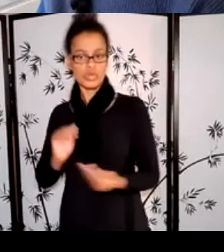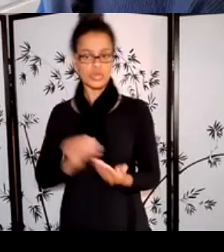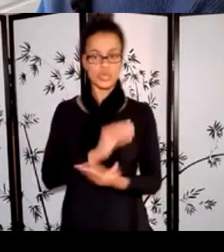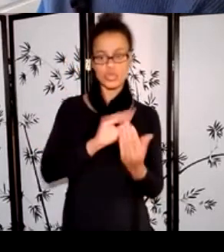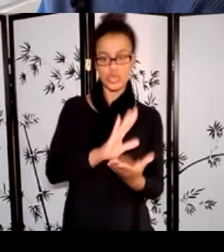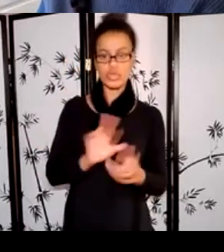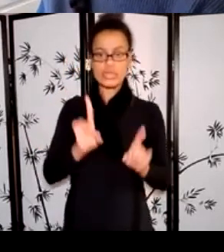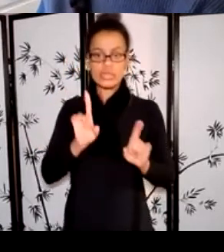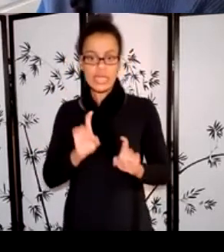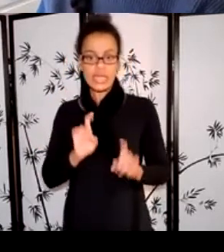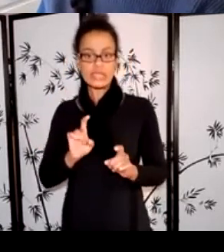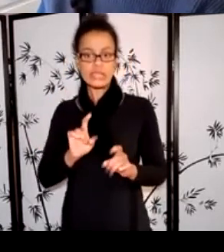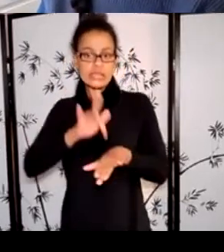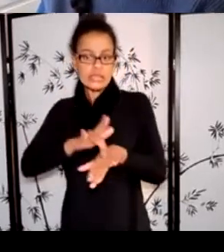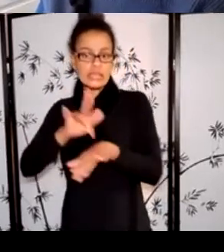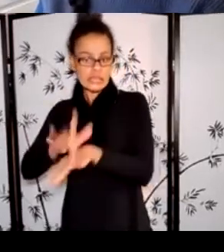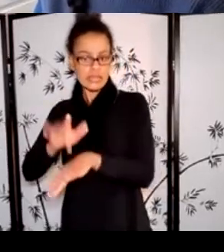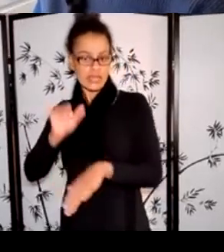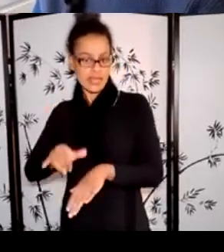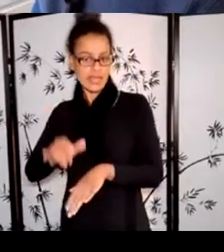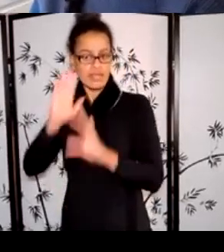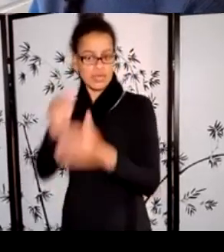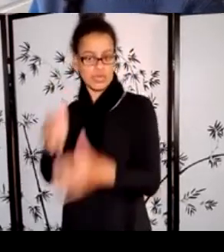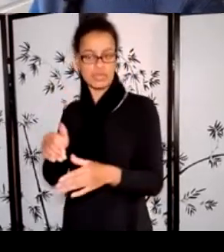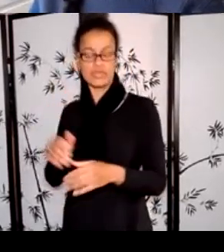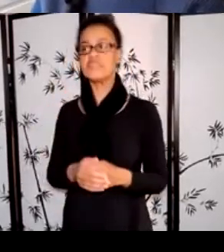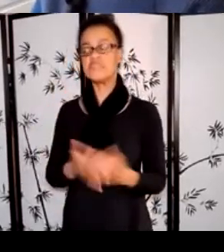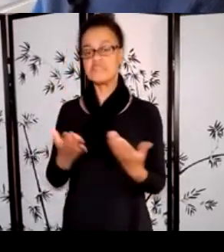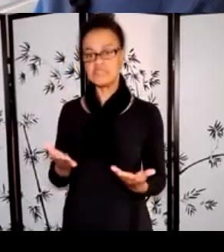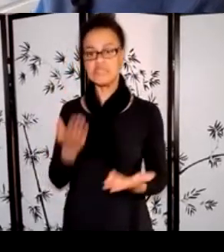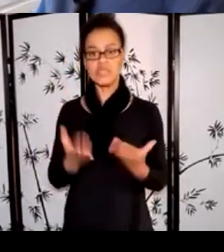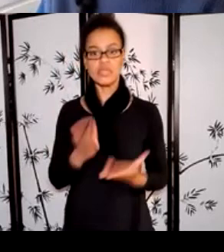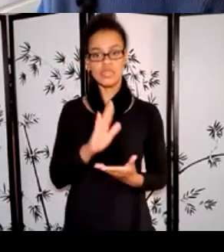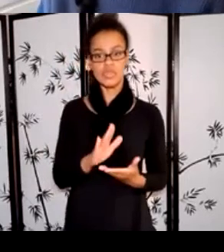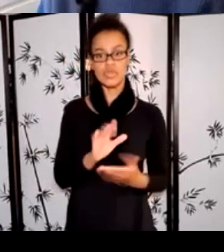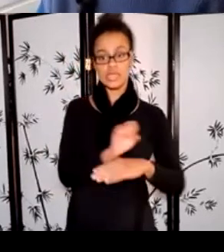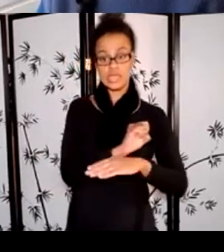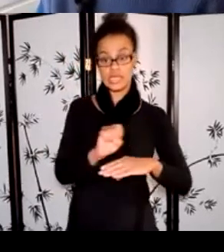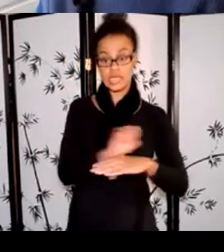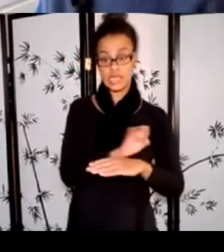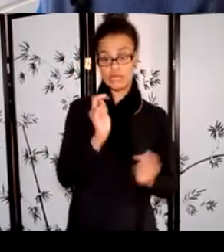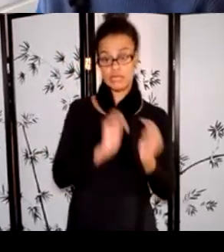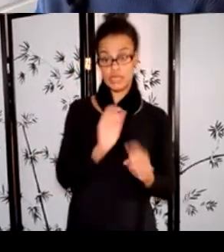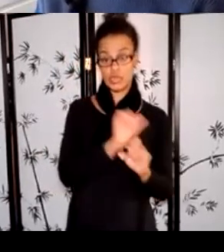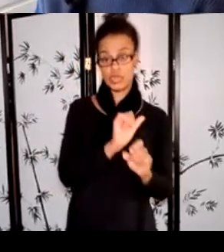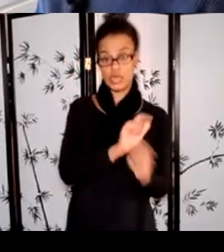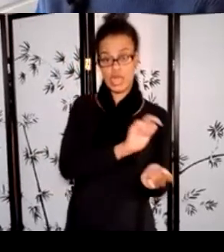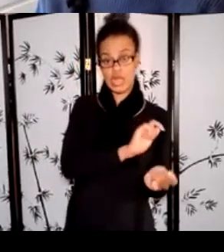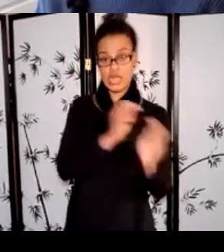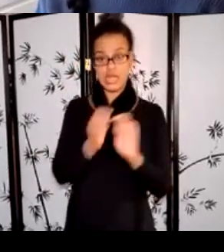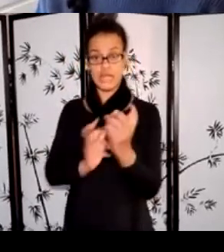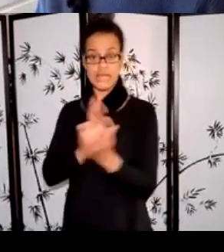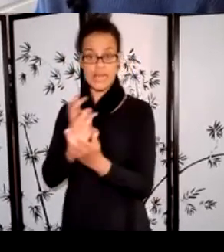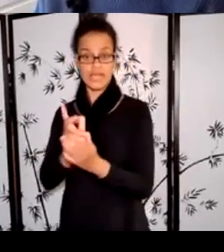Maybe you're looking to adapt stage work for the screen, and the goal is to have time and space to figure out if it's even possible